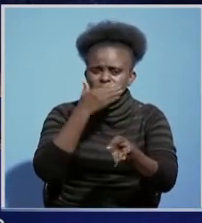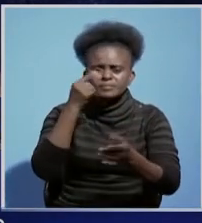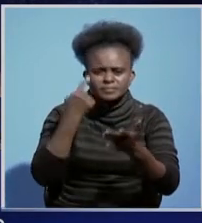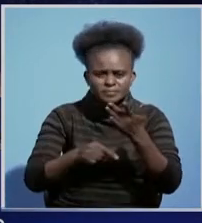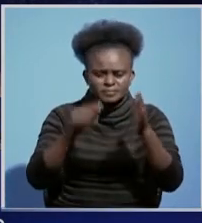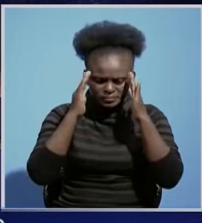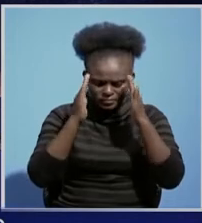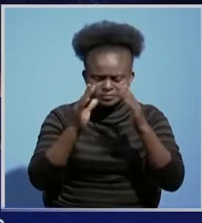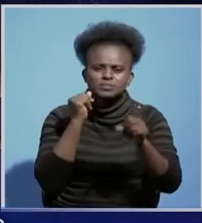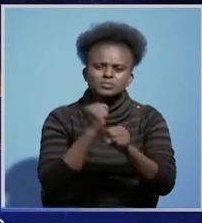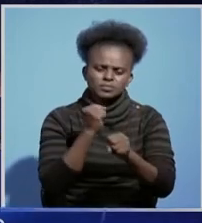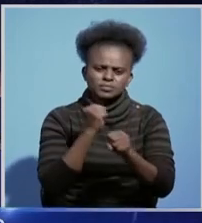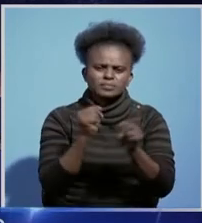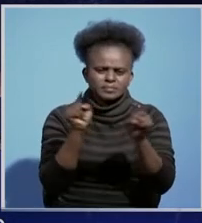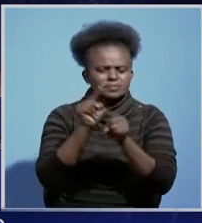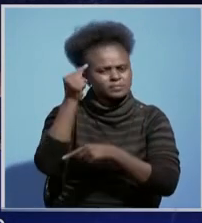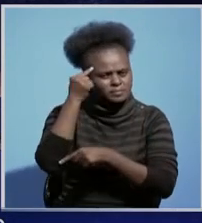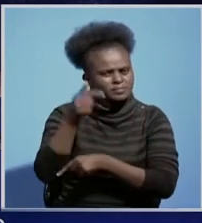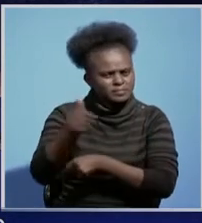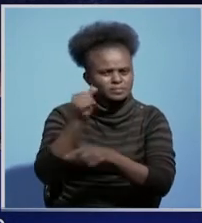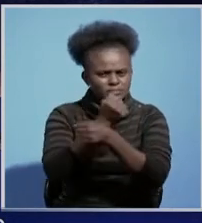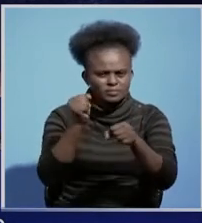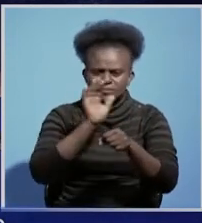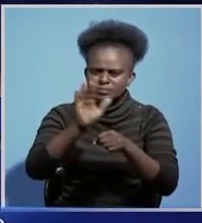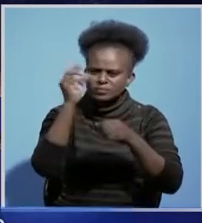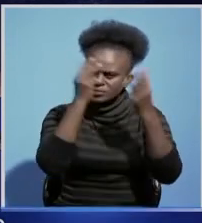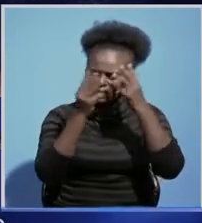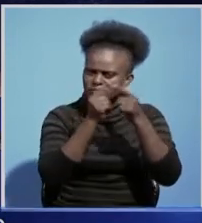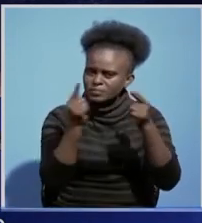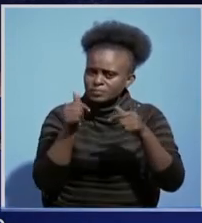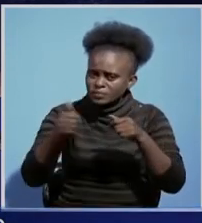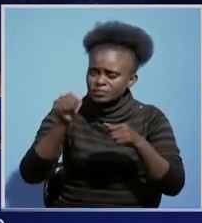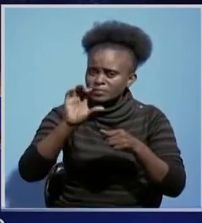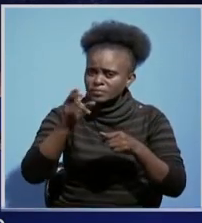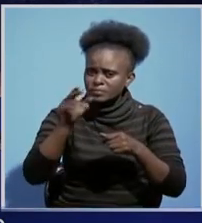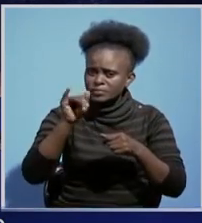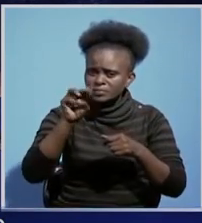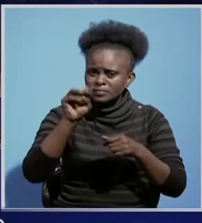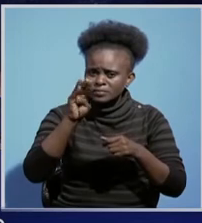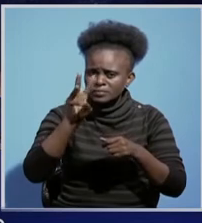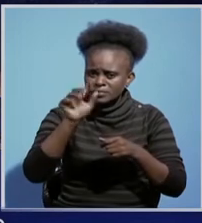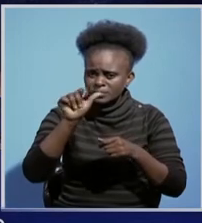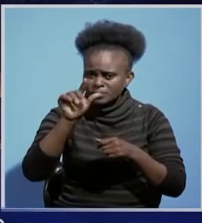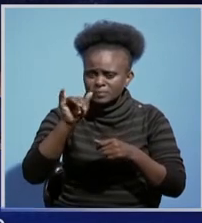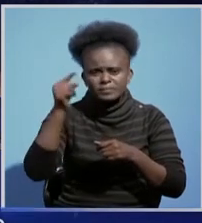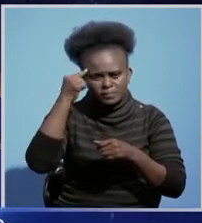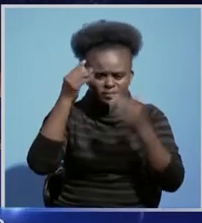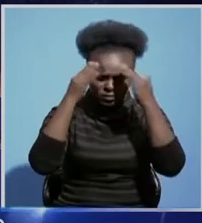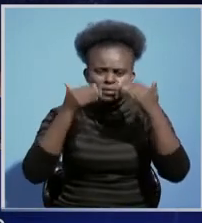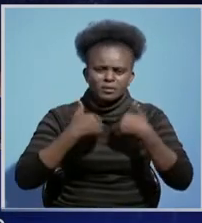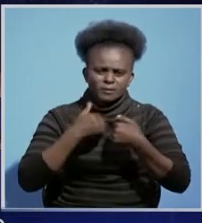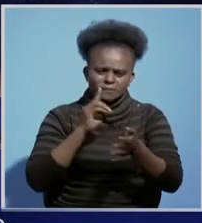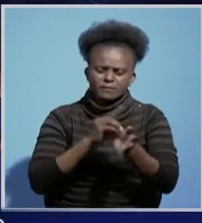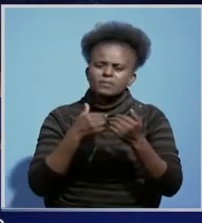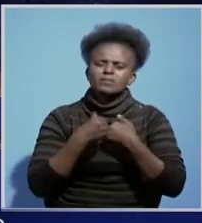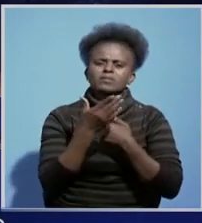dedicated to duty as government is addressing their concerns. Mr. Chumbwali says government is aware of the hard work that doctors put